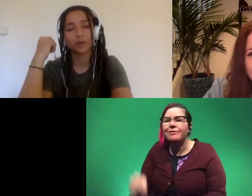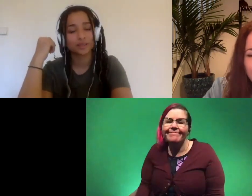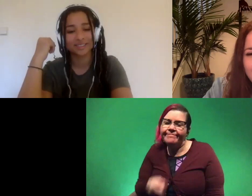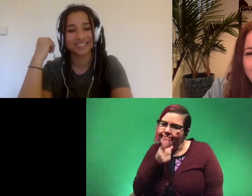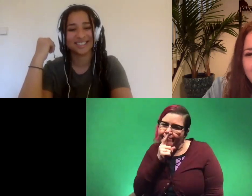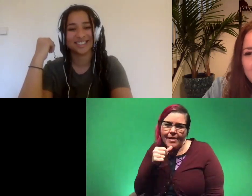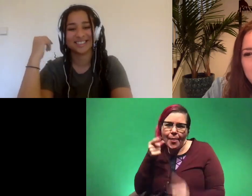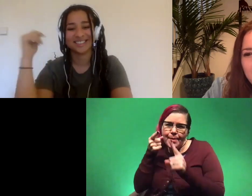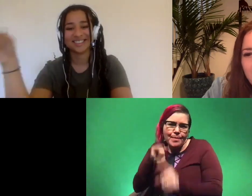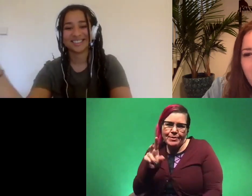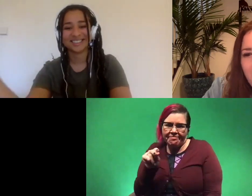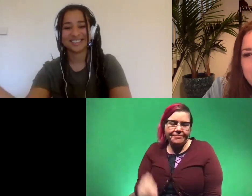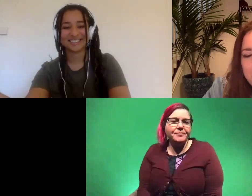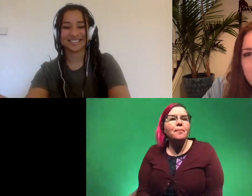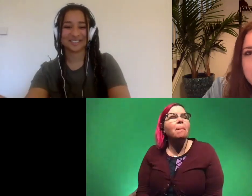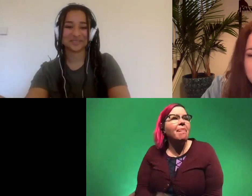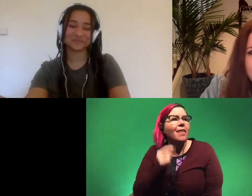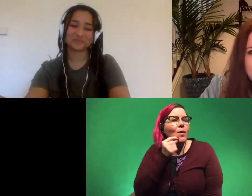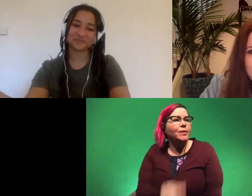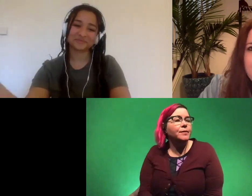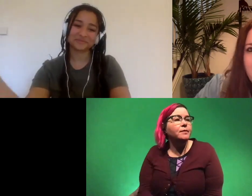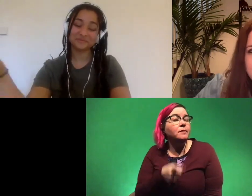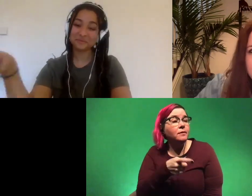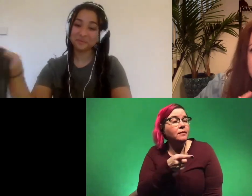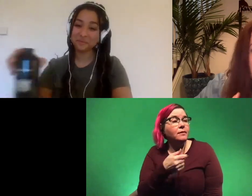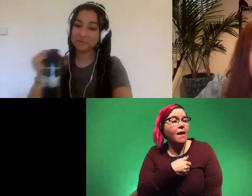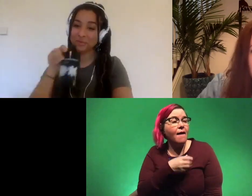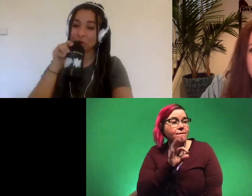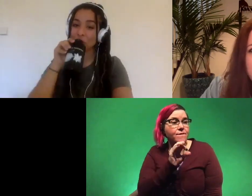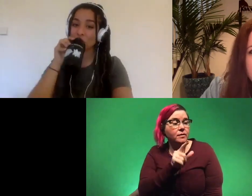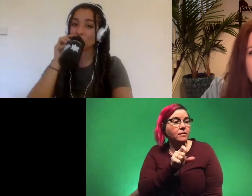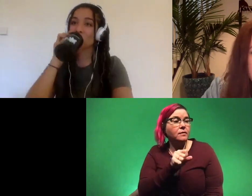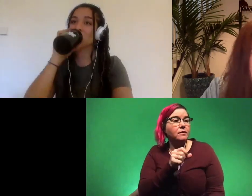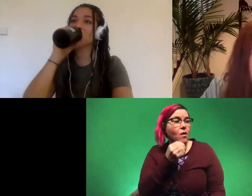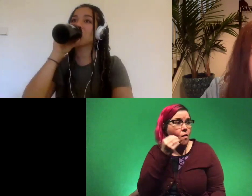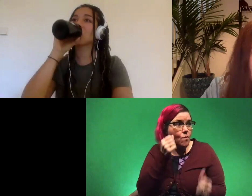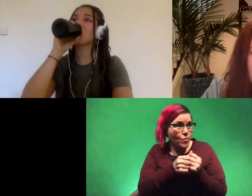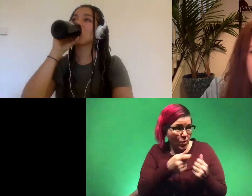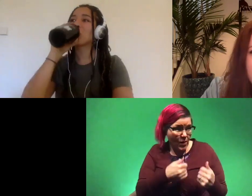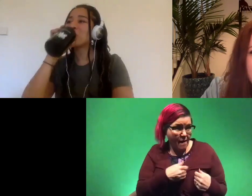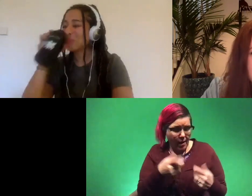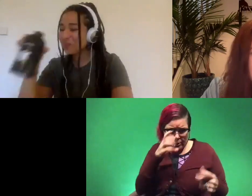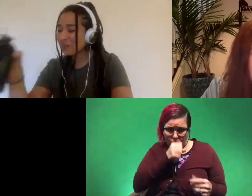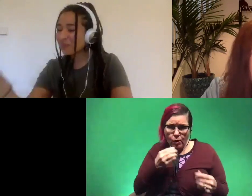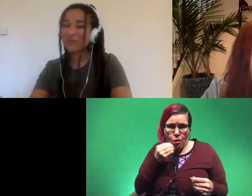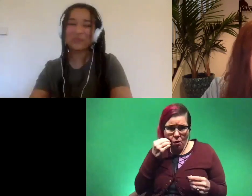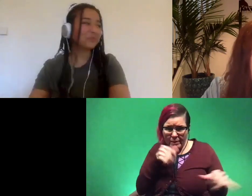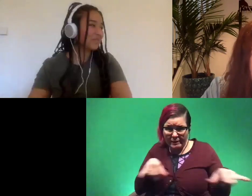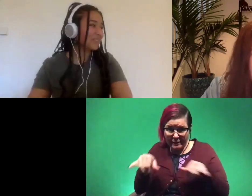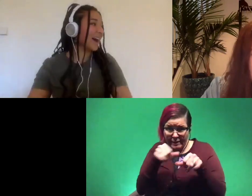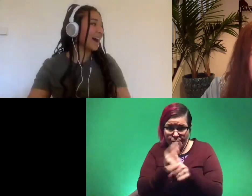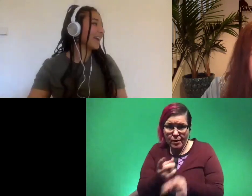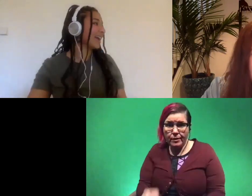cool um so do you have do you have any fossils like at home with you i'm assuming you're home like the rest of us right now